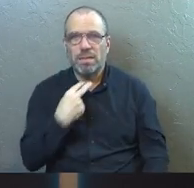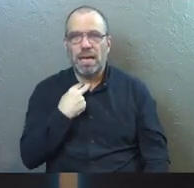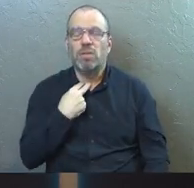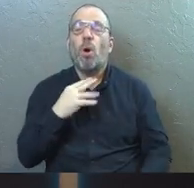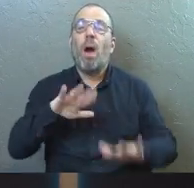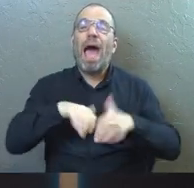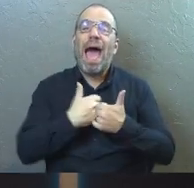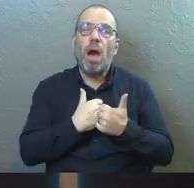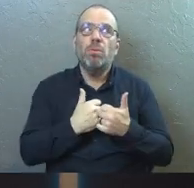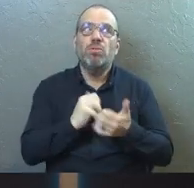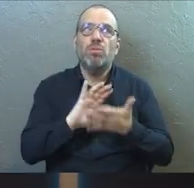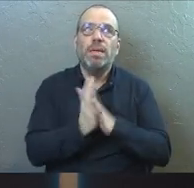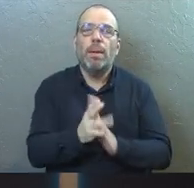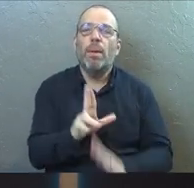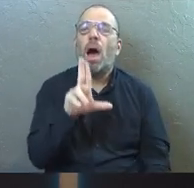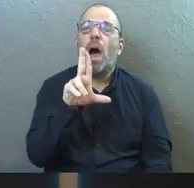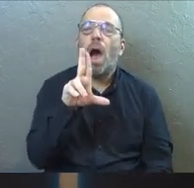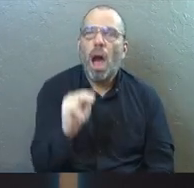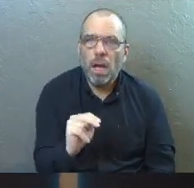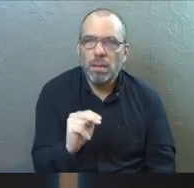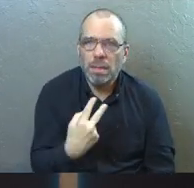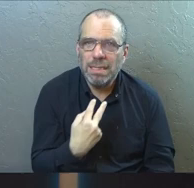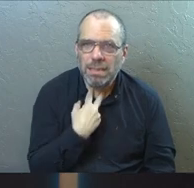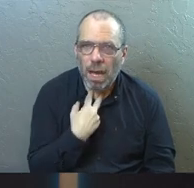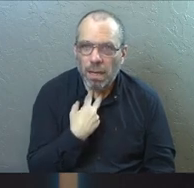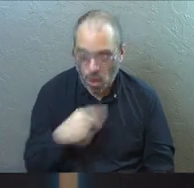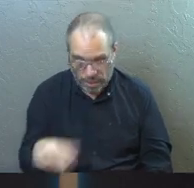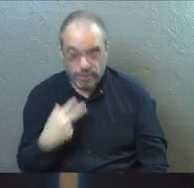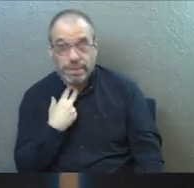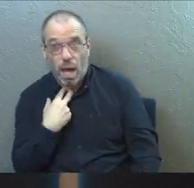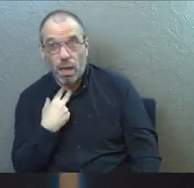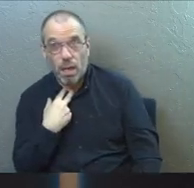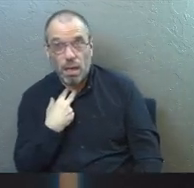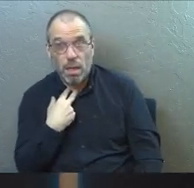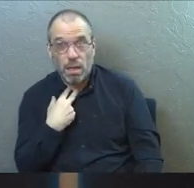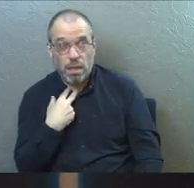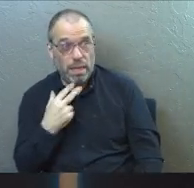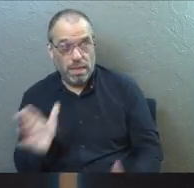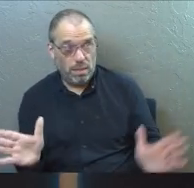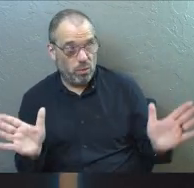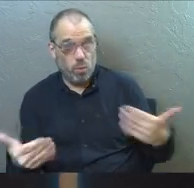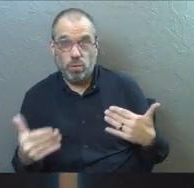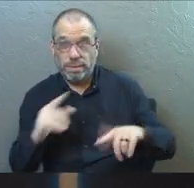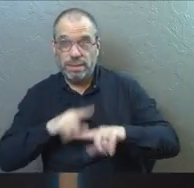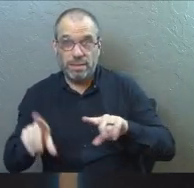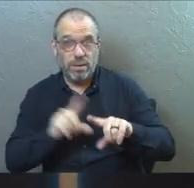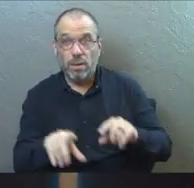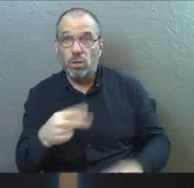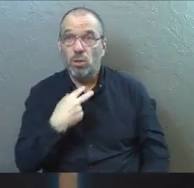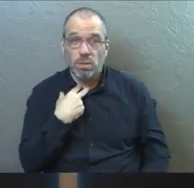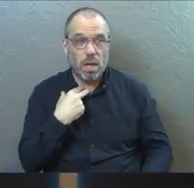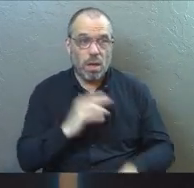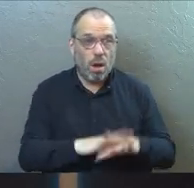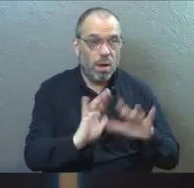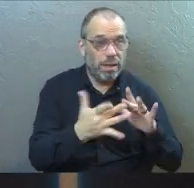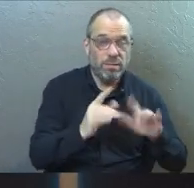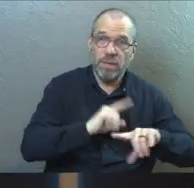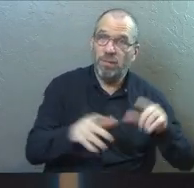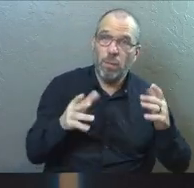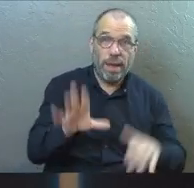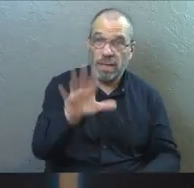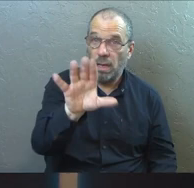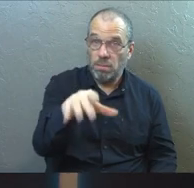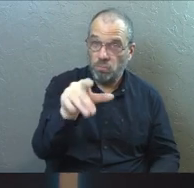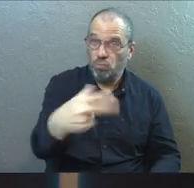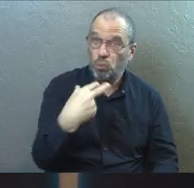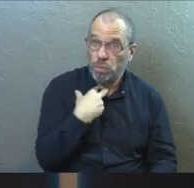we get unstuck? Because that's the way he was stuck. We're stuck across this room in a whole lot of ways. You're stuck online in a whole lot of